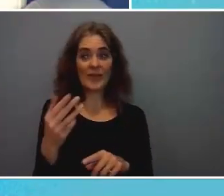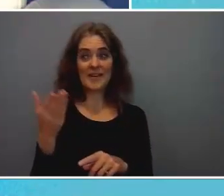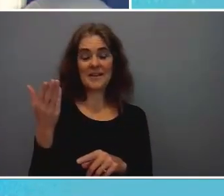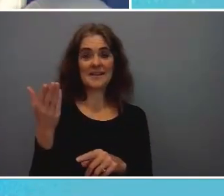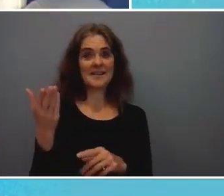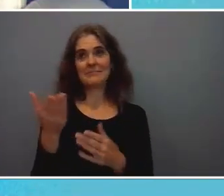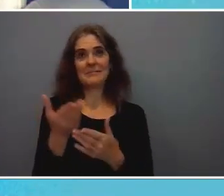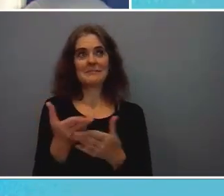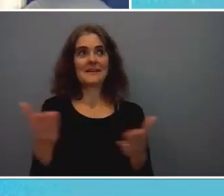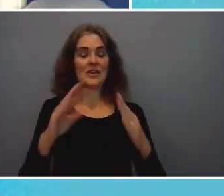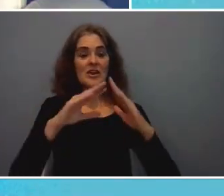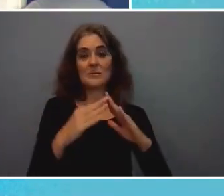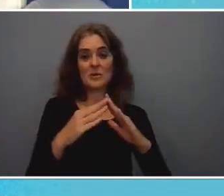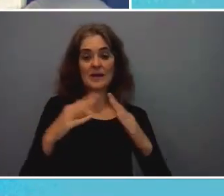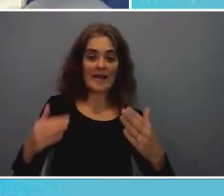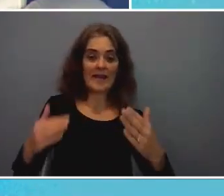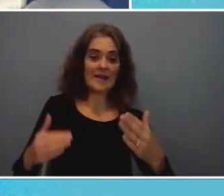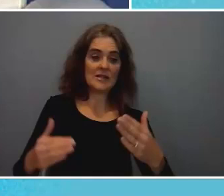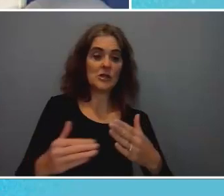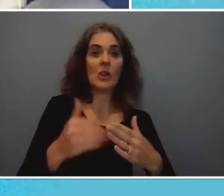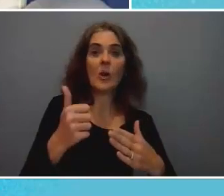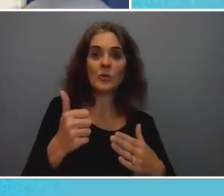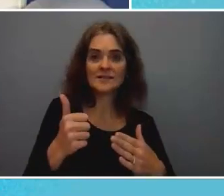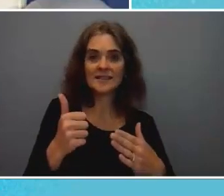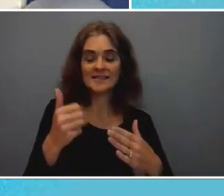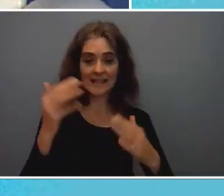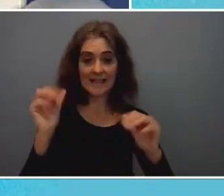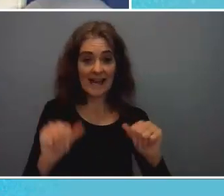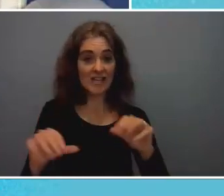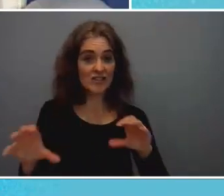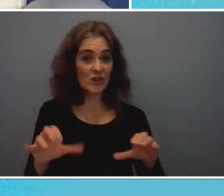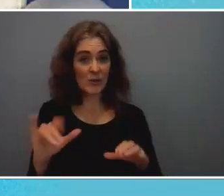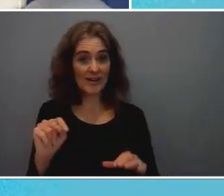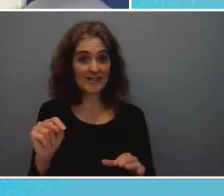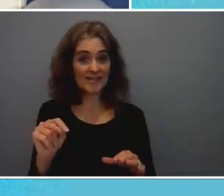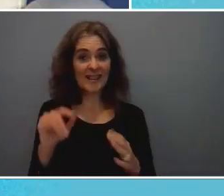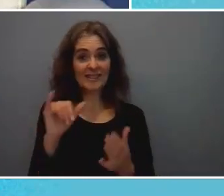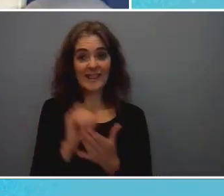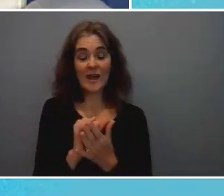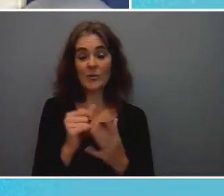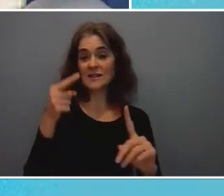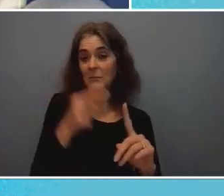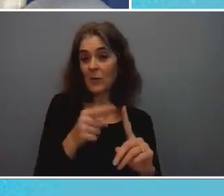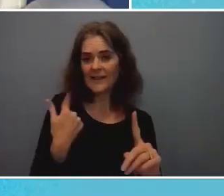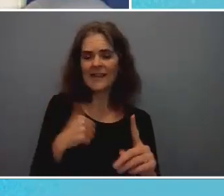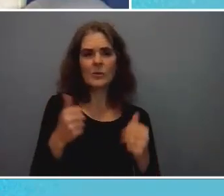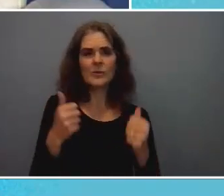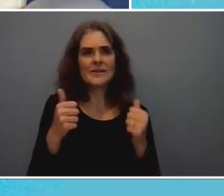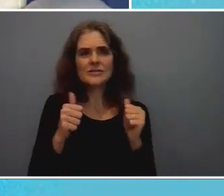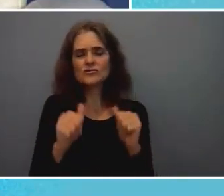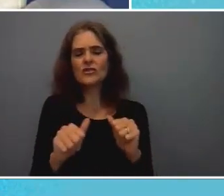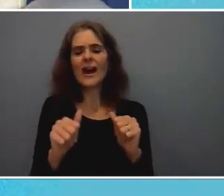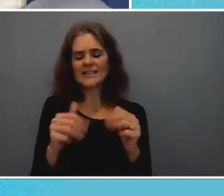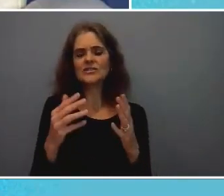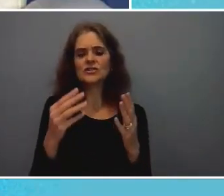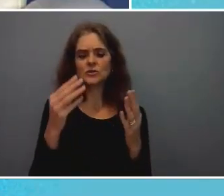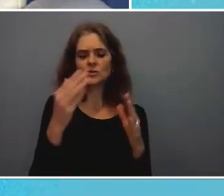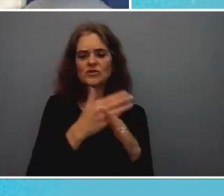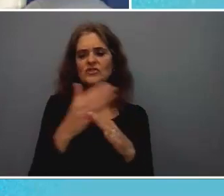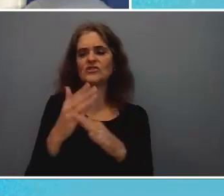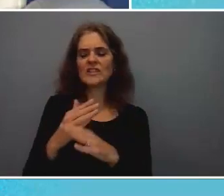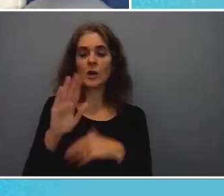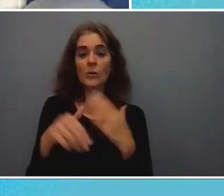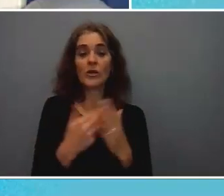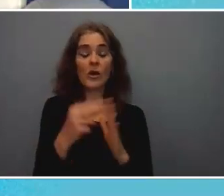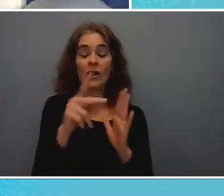the community that's closest to it and that's that's really the the point that we really try to hammer home with all the policy makers we talk to globally